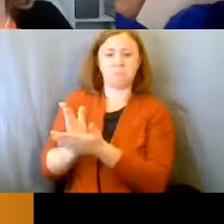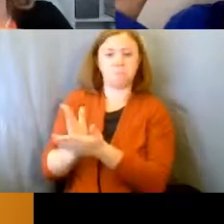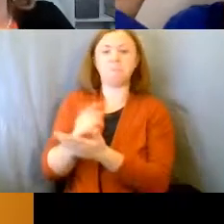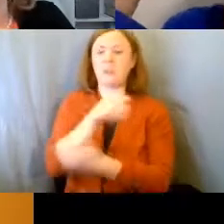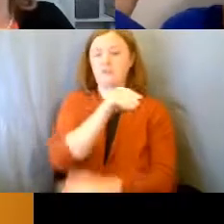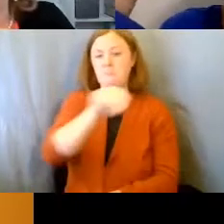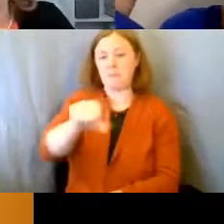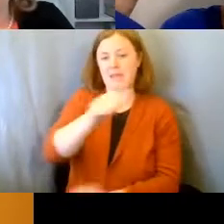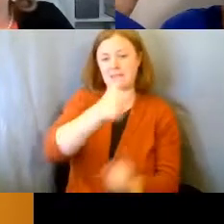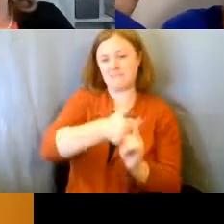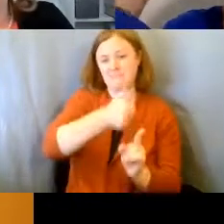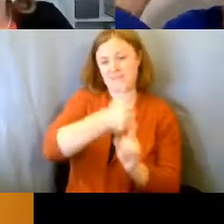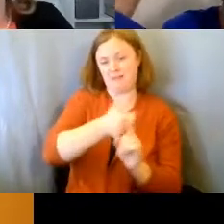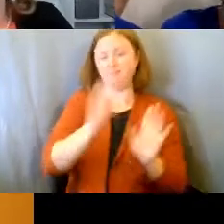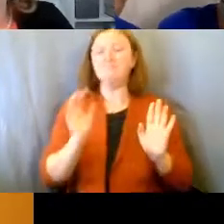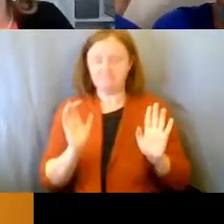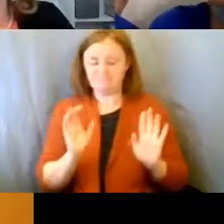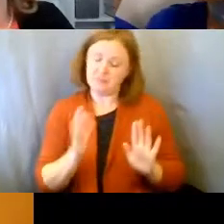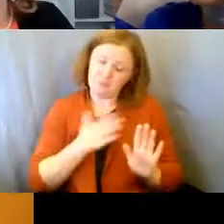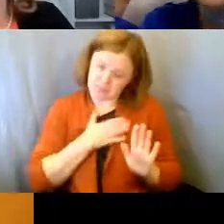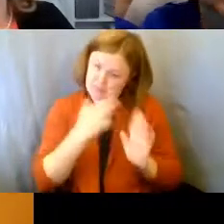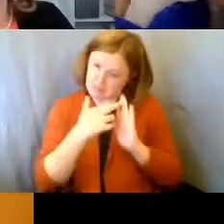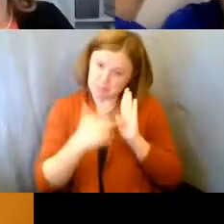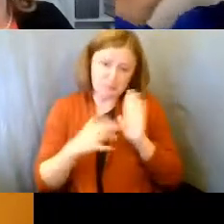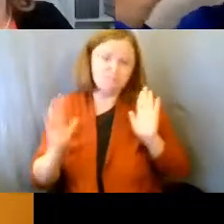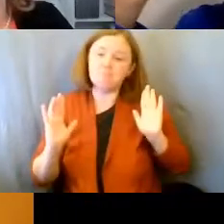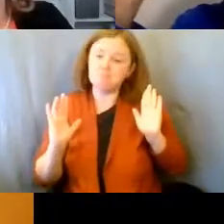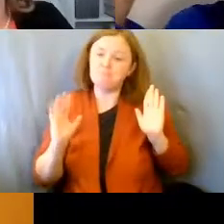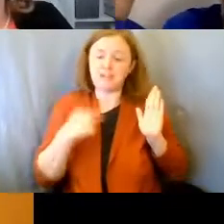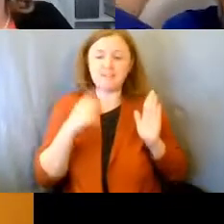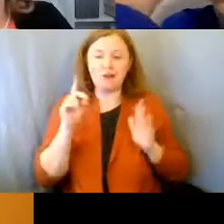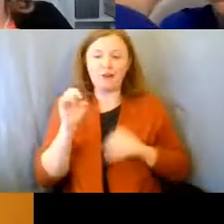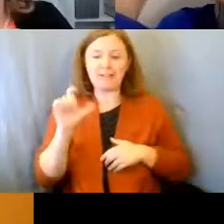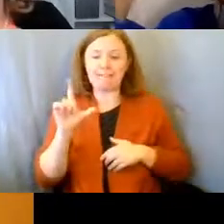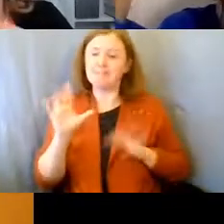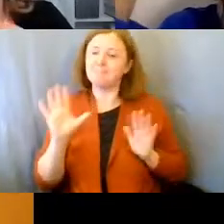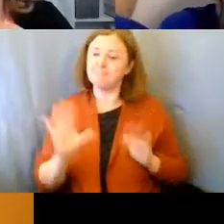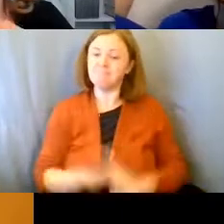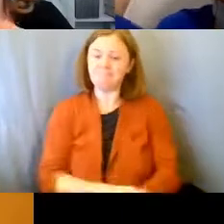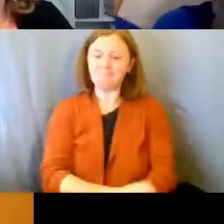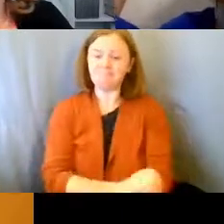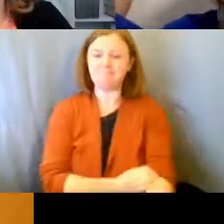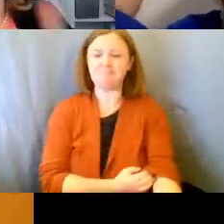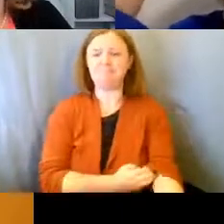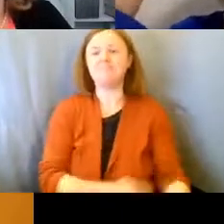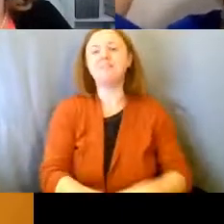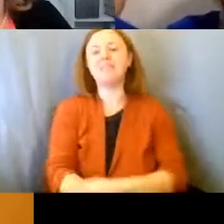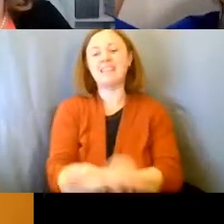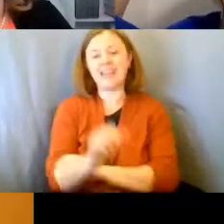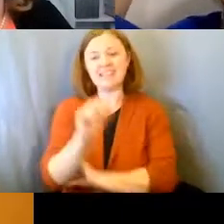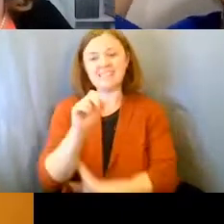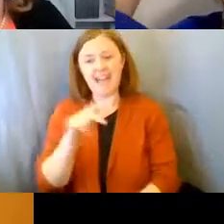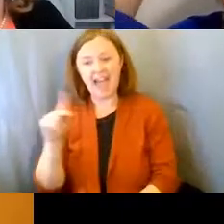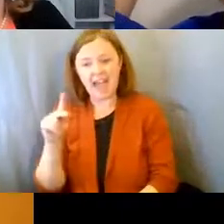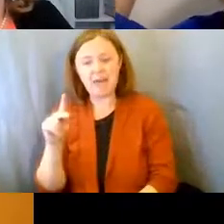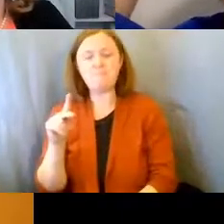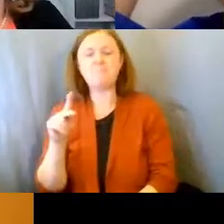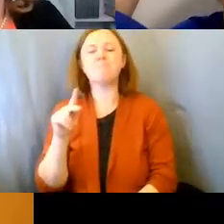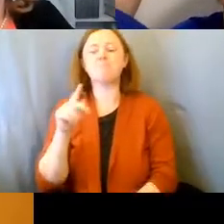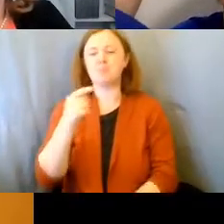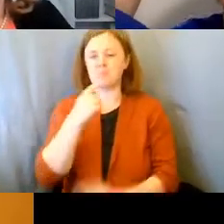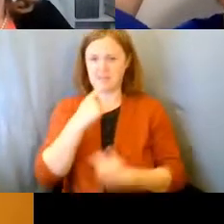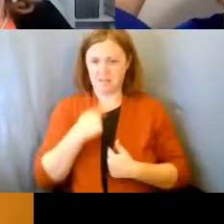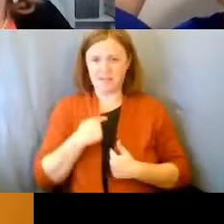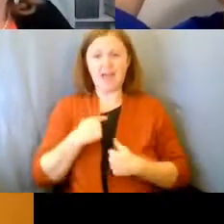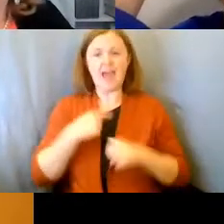they have to pay their own cell phone bills. That's the, that's our deal. But this app will tell me I can go